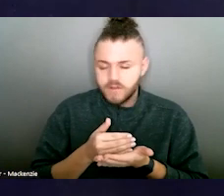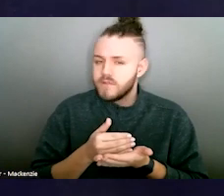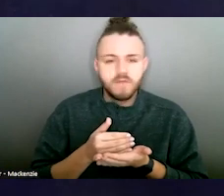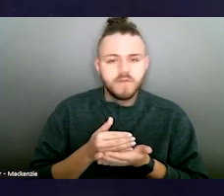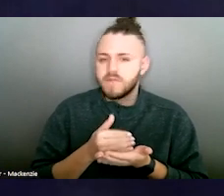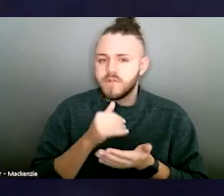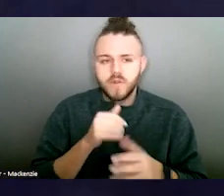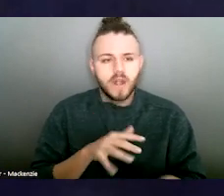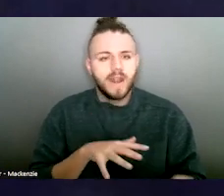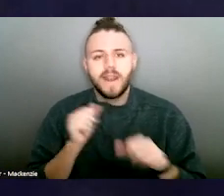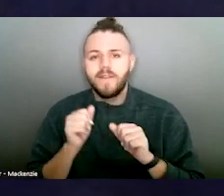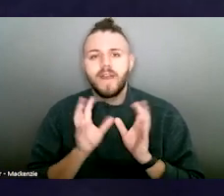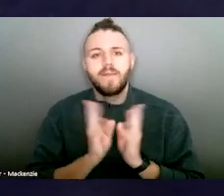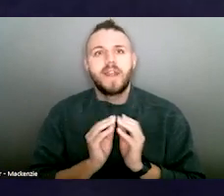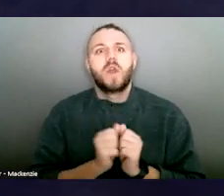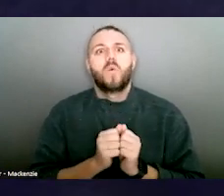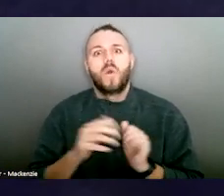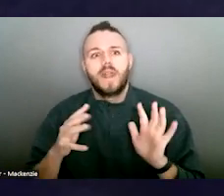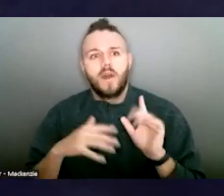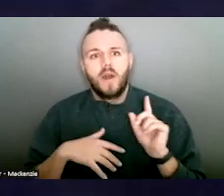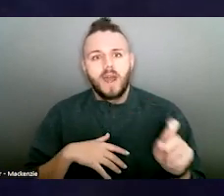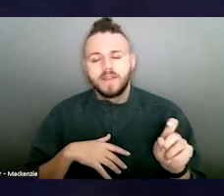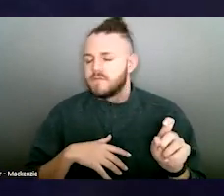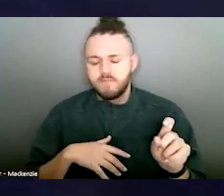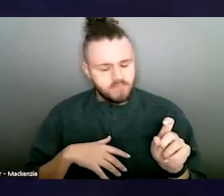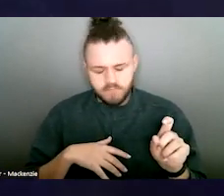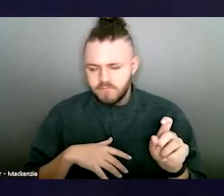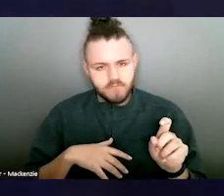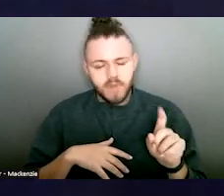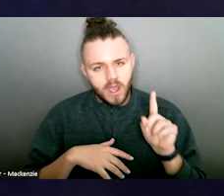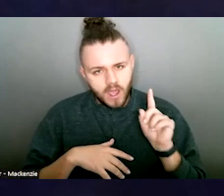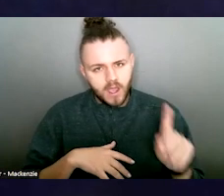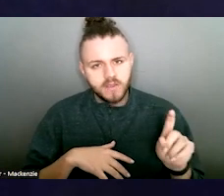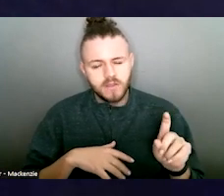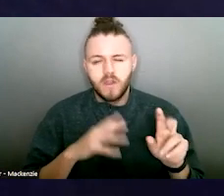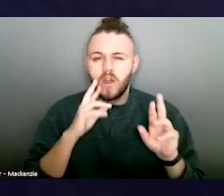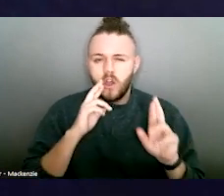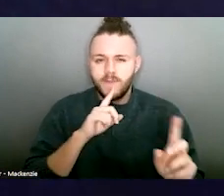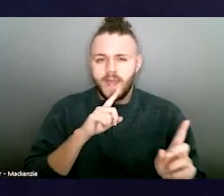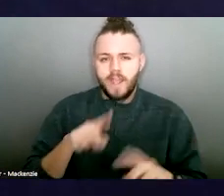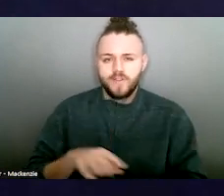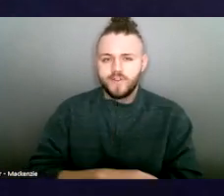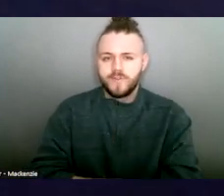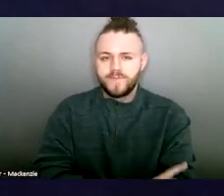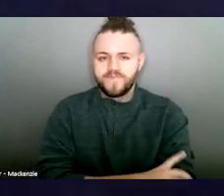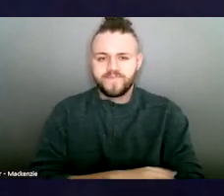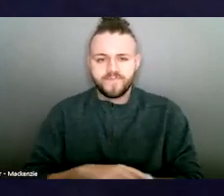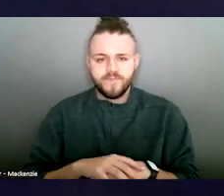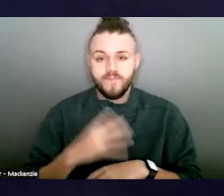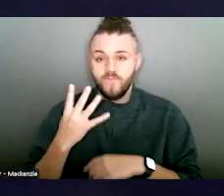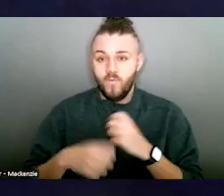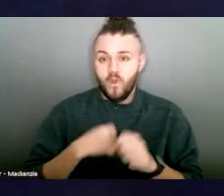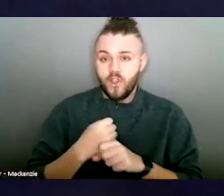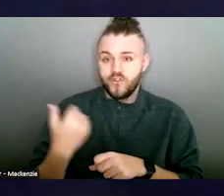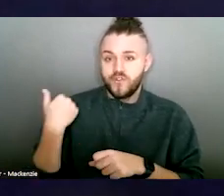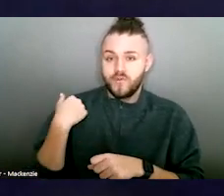not leave your meetings without having asked that question, and we hope you've got an answer. Four